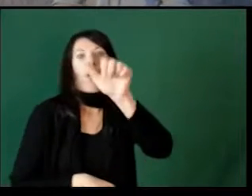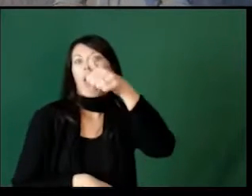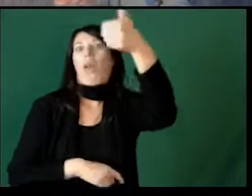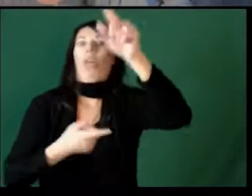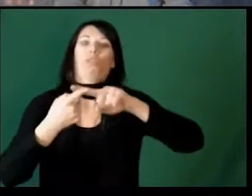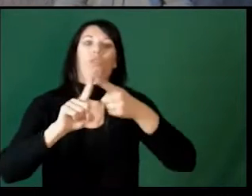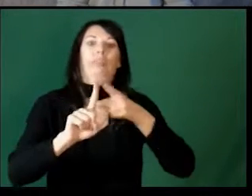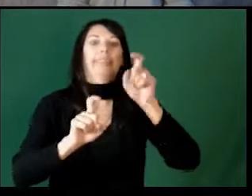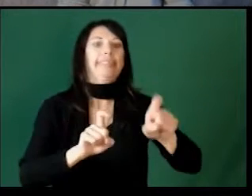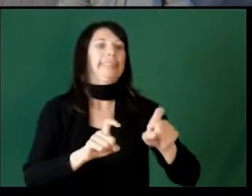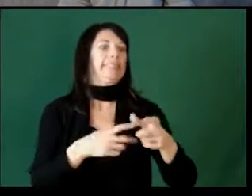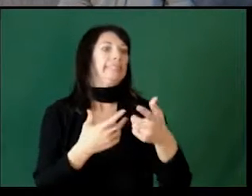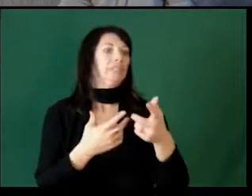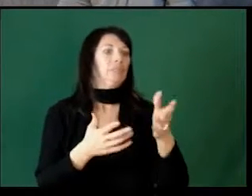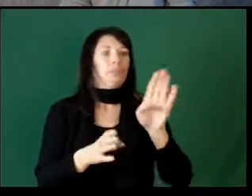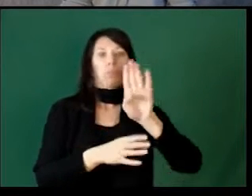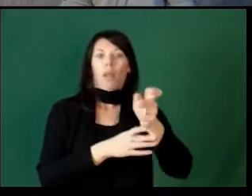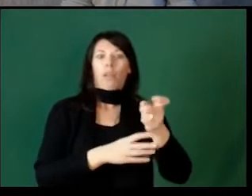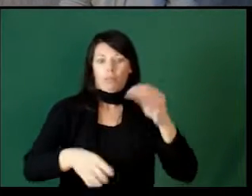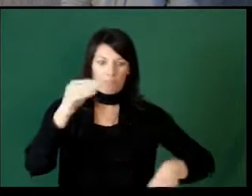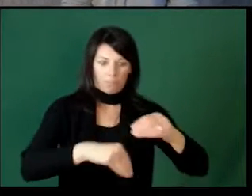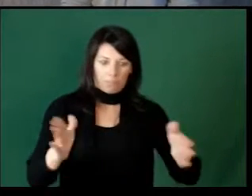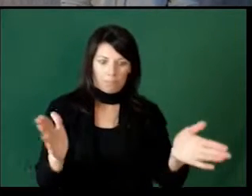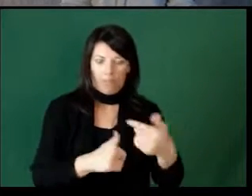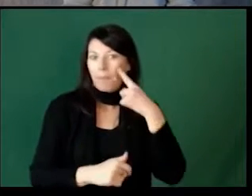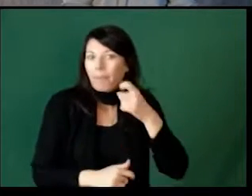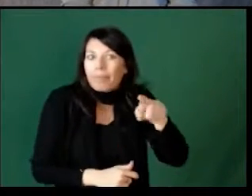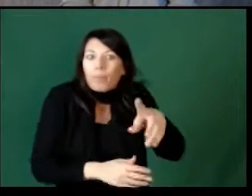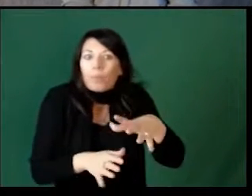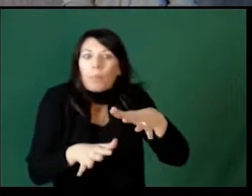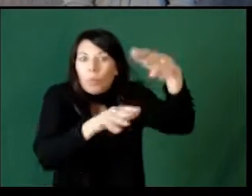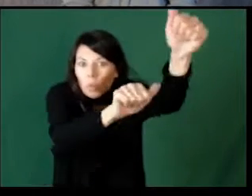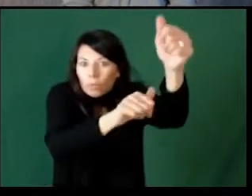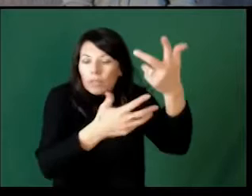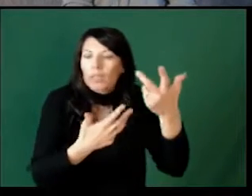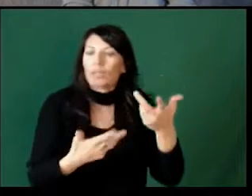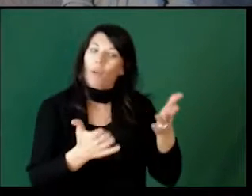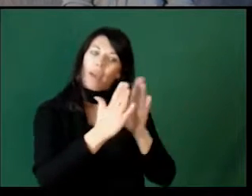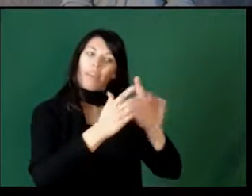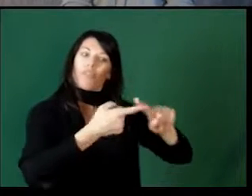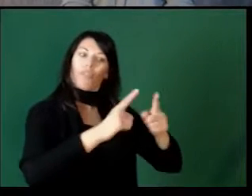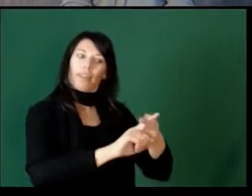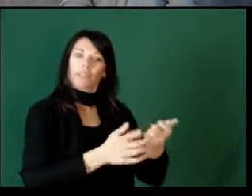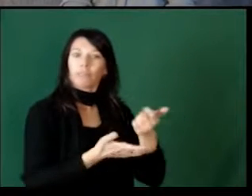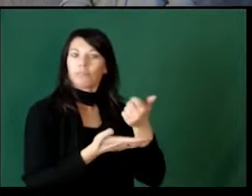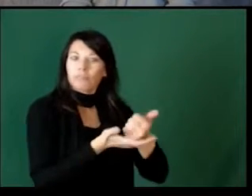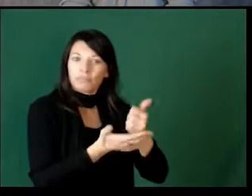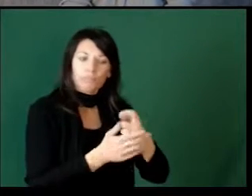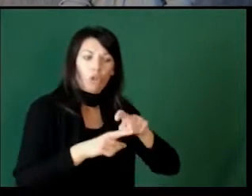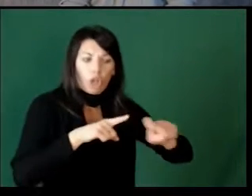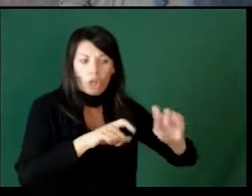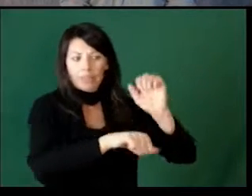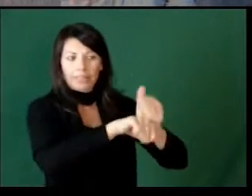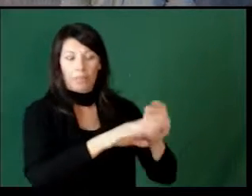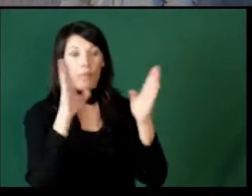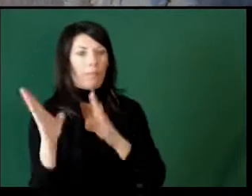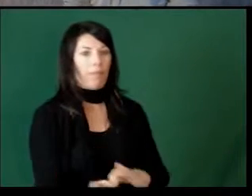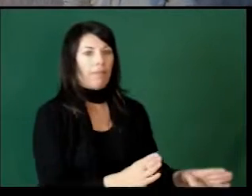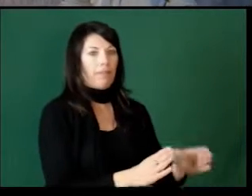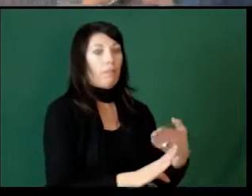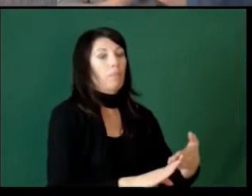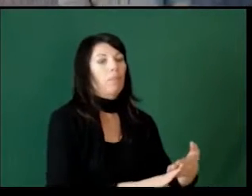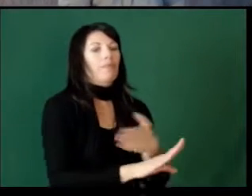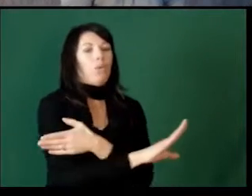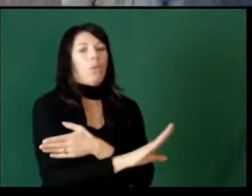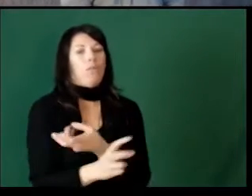another friend who's moving and needs boxes packed or moved. Those kinds of ideas where friends can help and calling them and having that plan